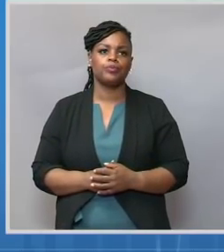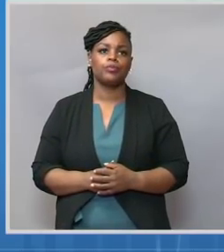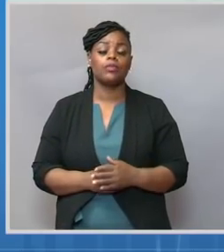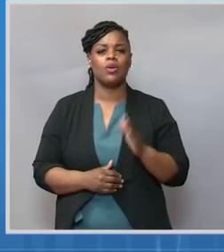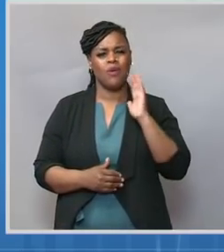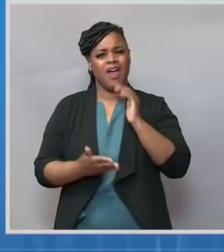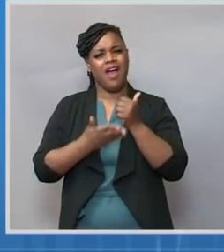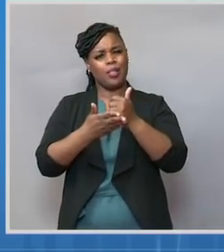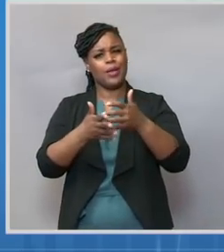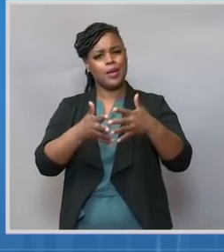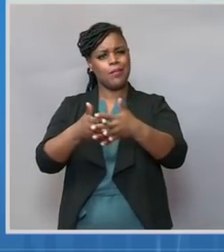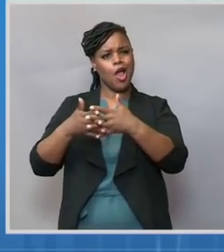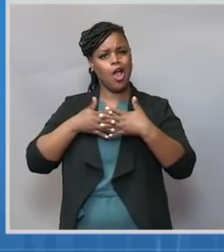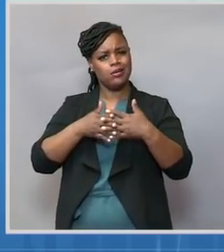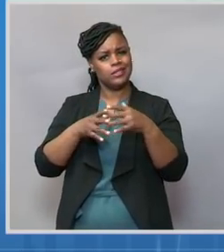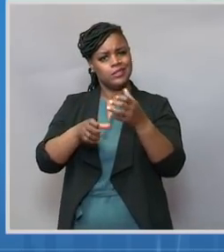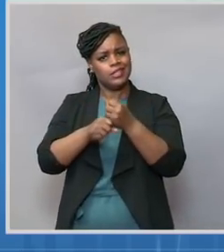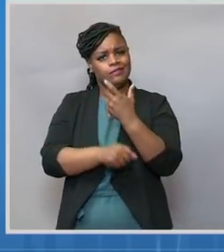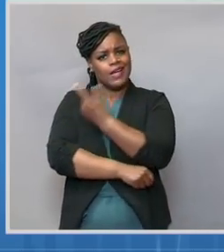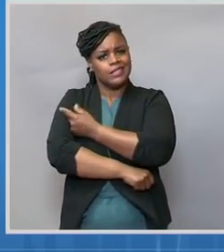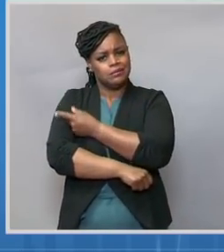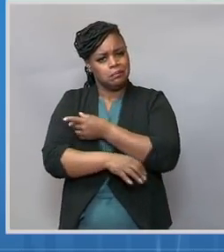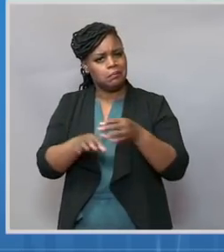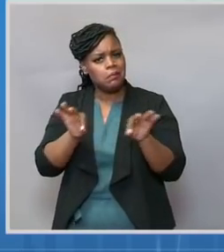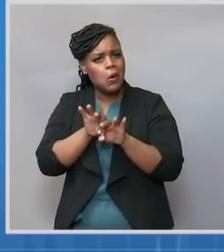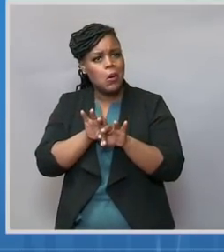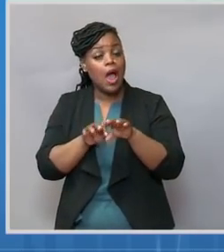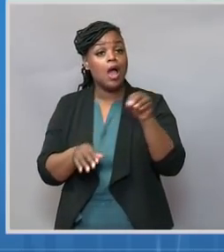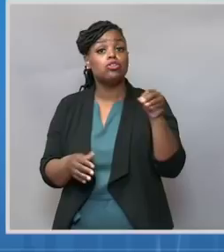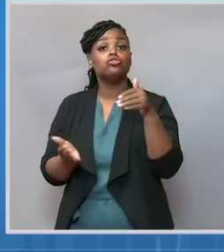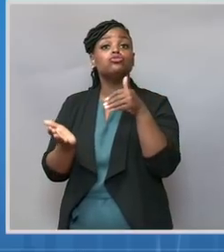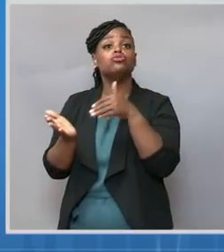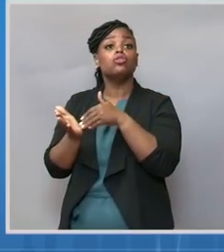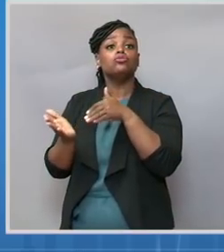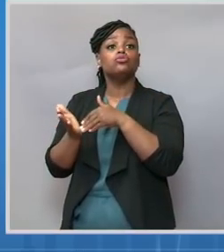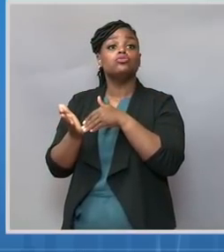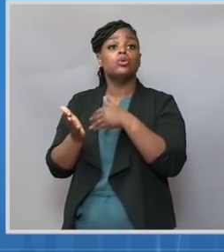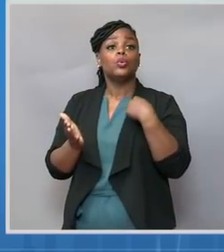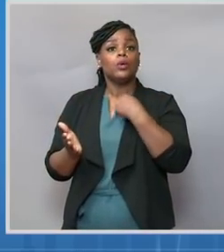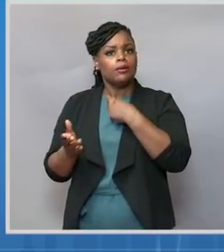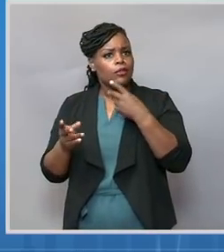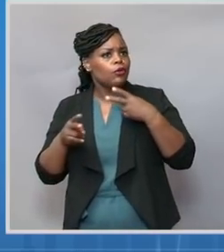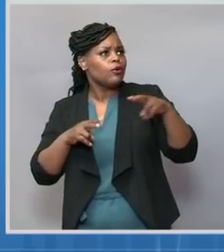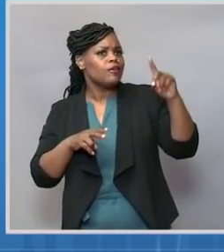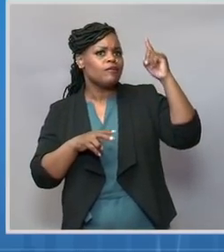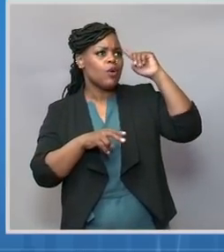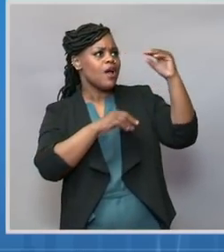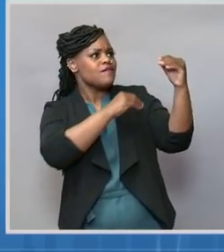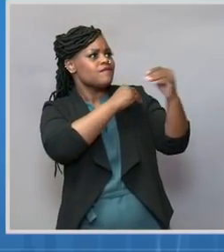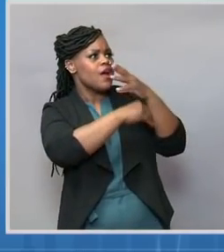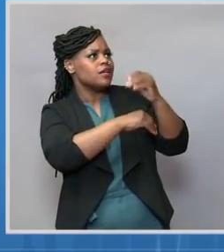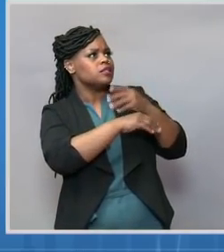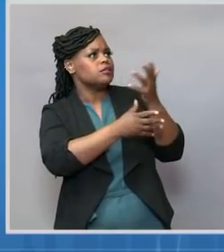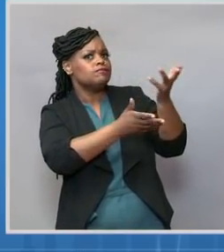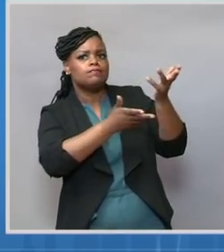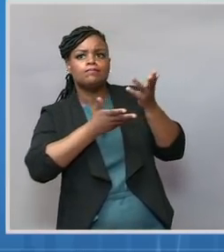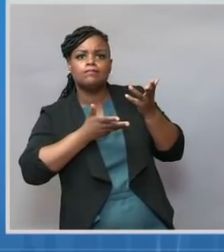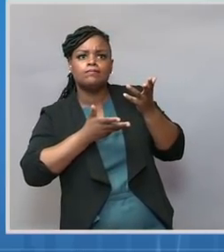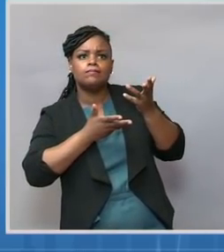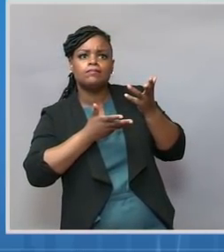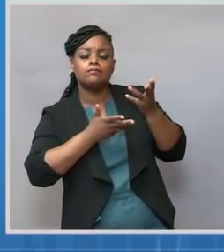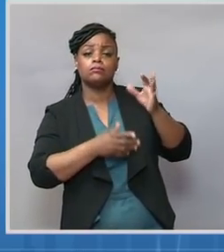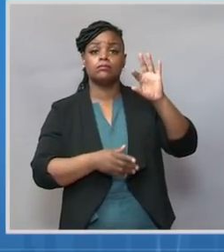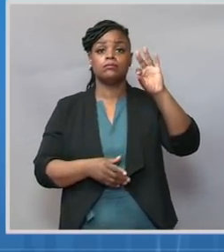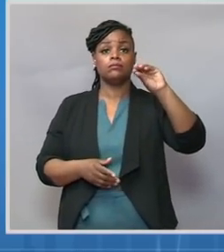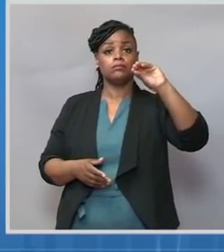People look to their doctors for medical information and advice. Estimates show that about 90 percent of doctors have gotten at least